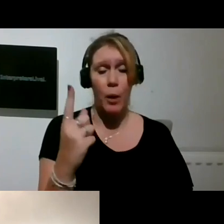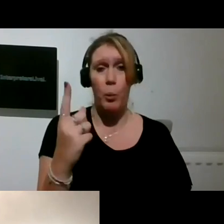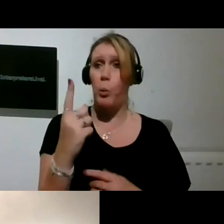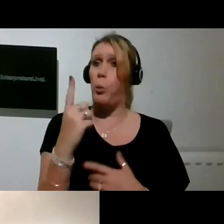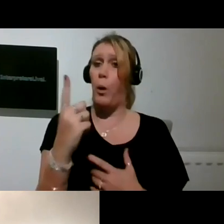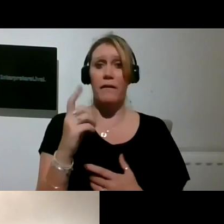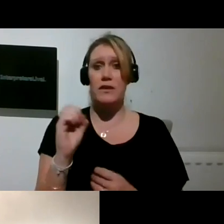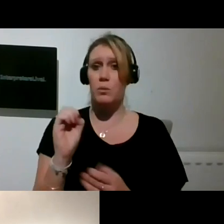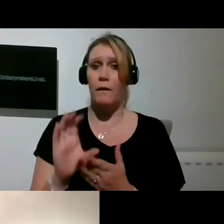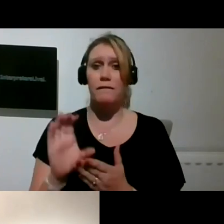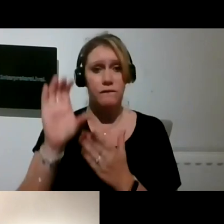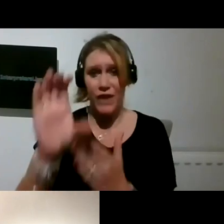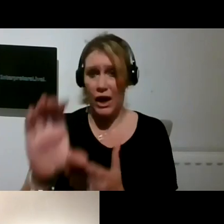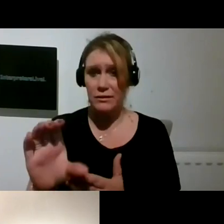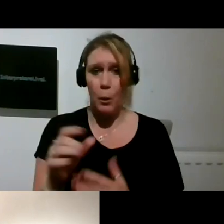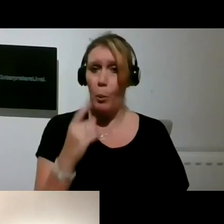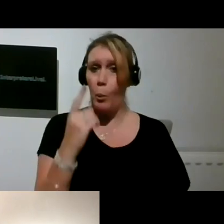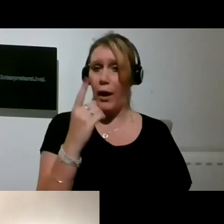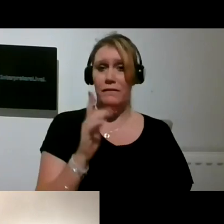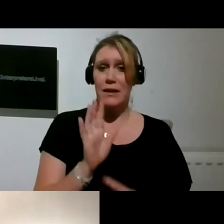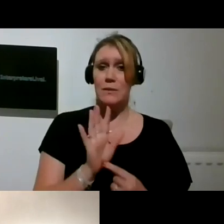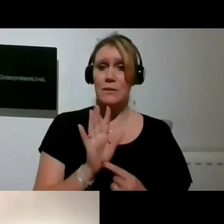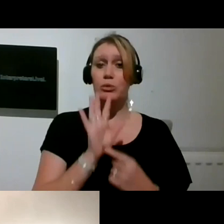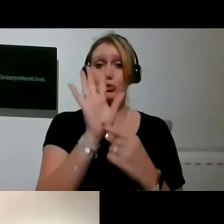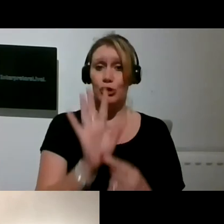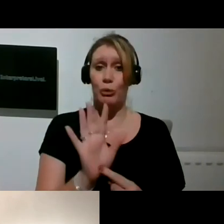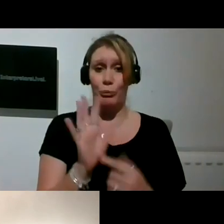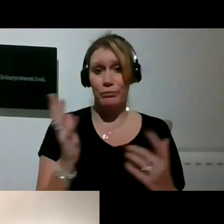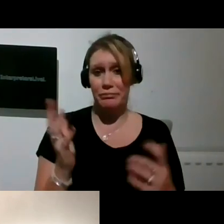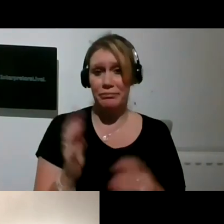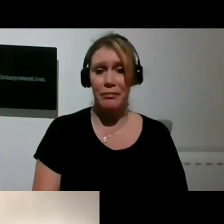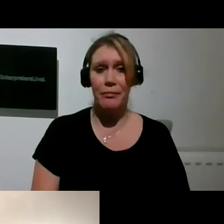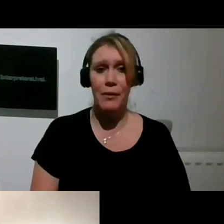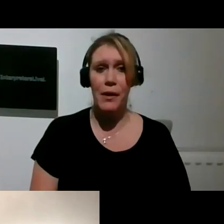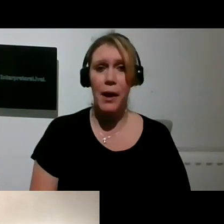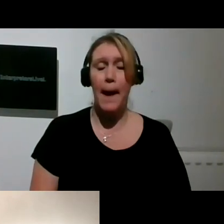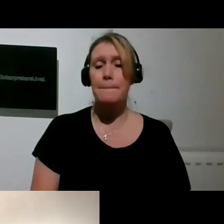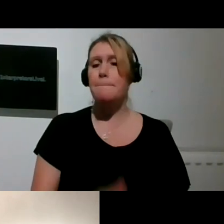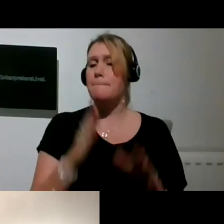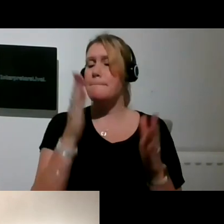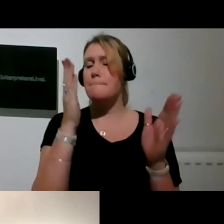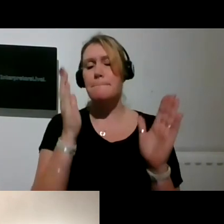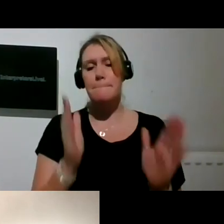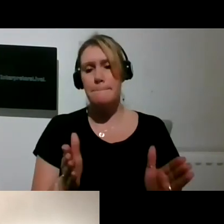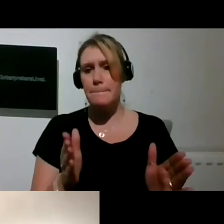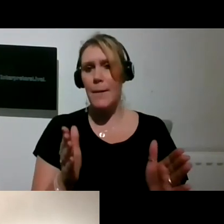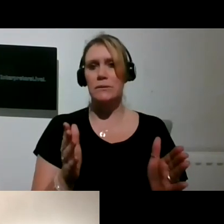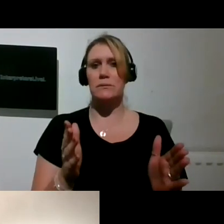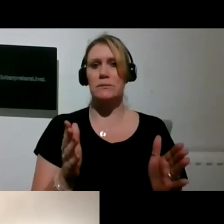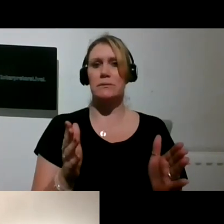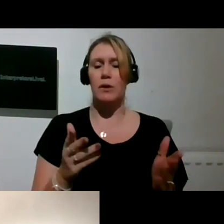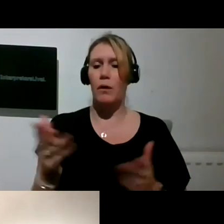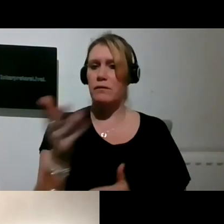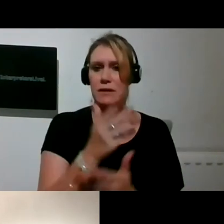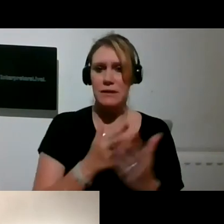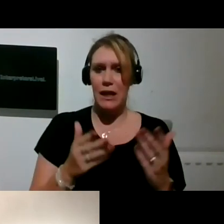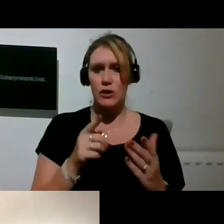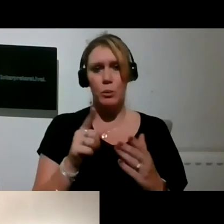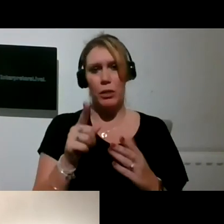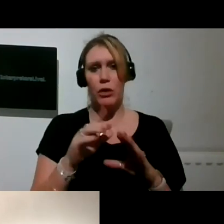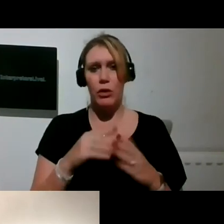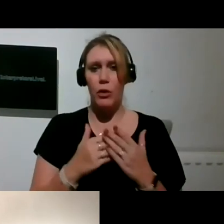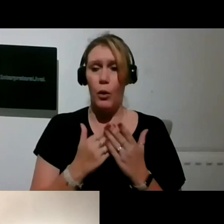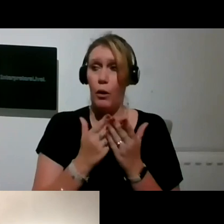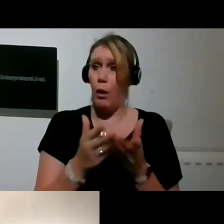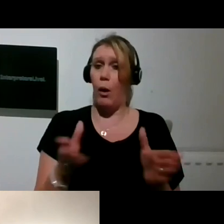showcase them. And I must have a conversation with your whole team after the festival about looking for some specific money